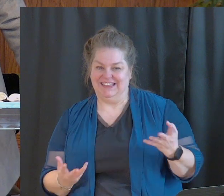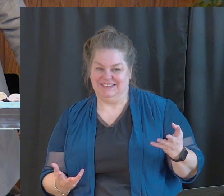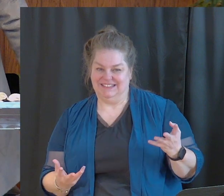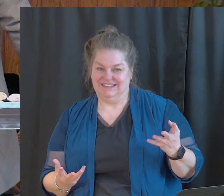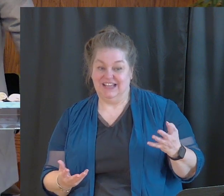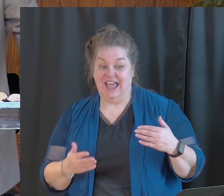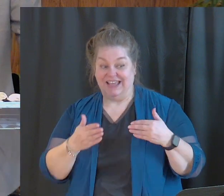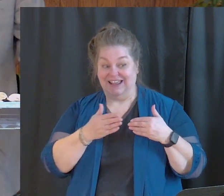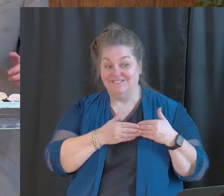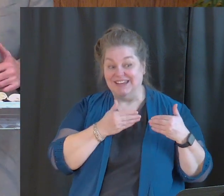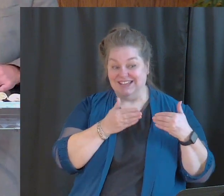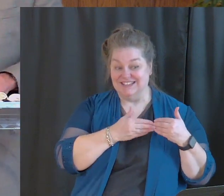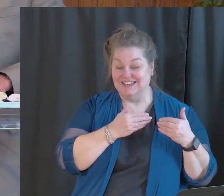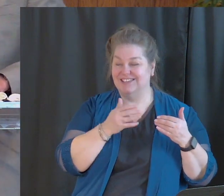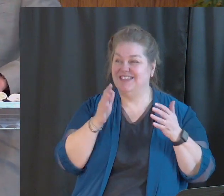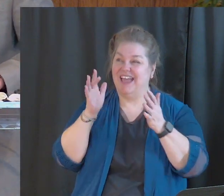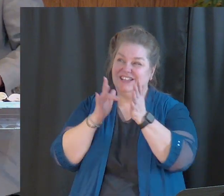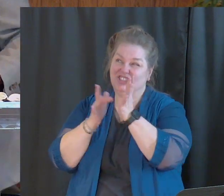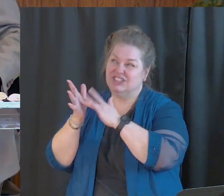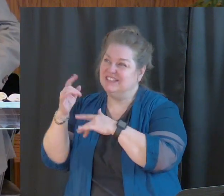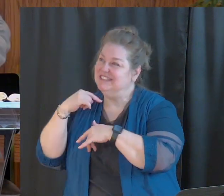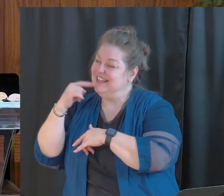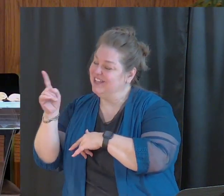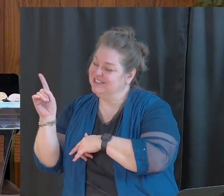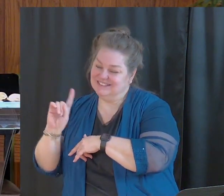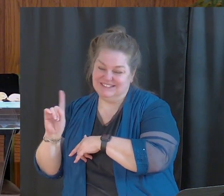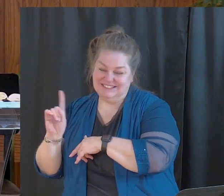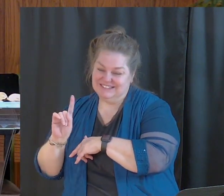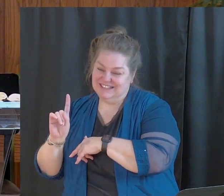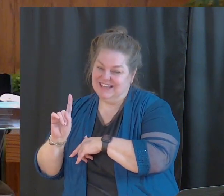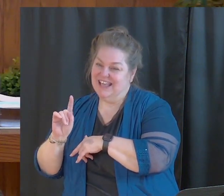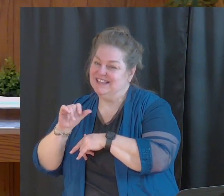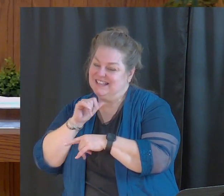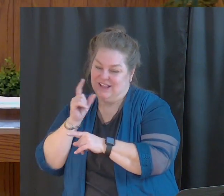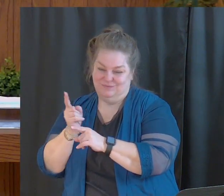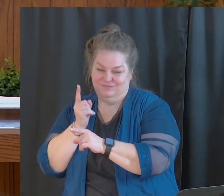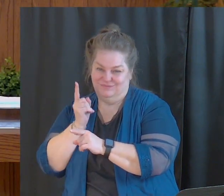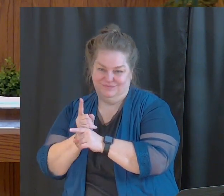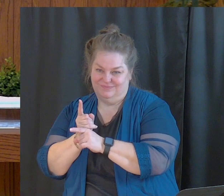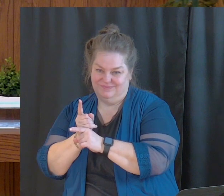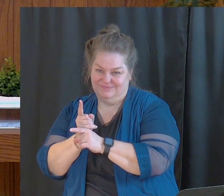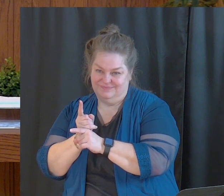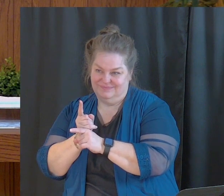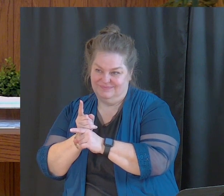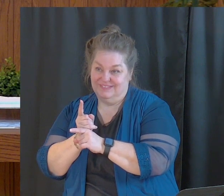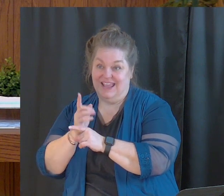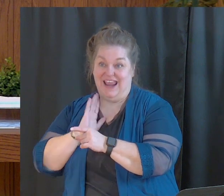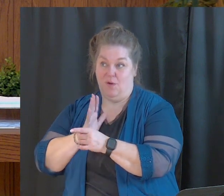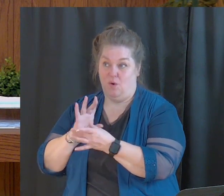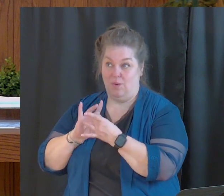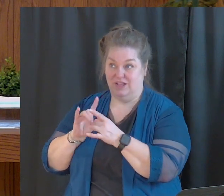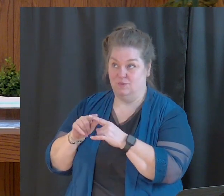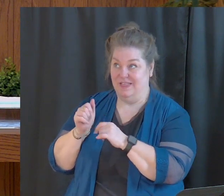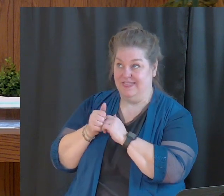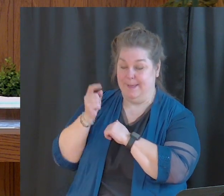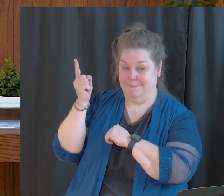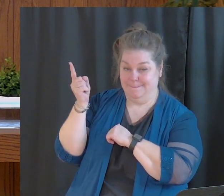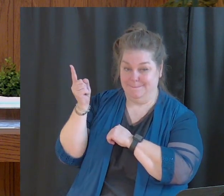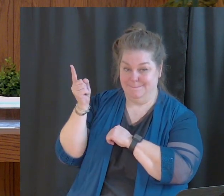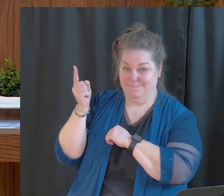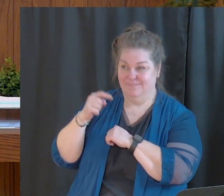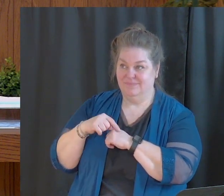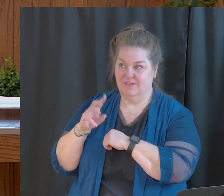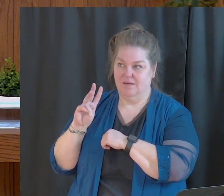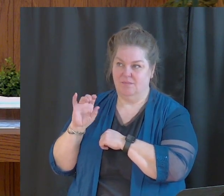but Jesus tells us that this thinking is backwards. it's not right in our relationship with Him. In